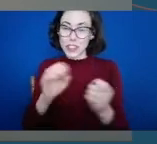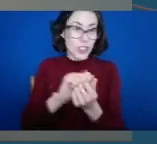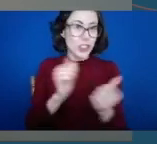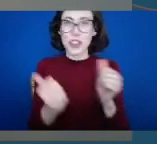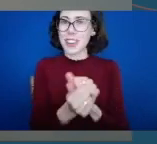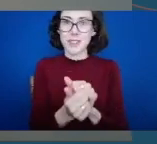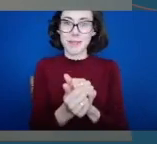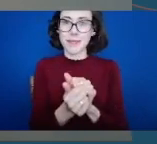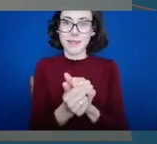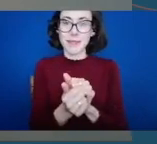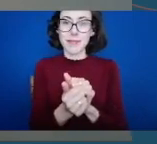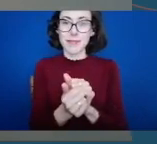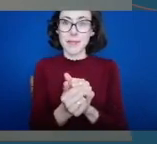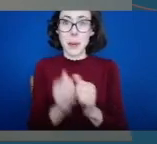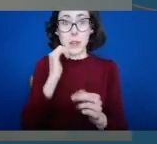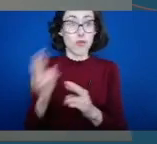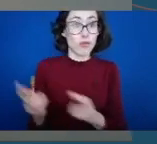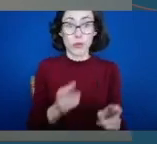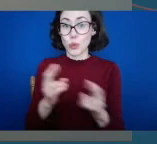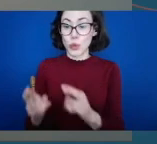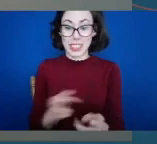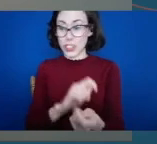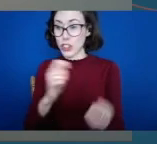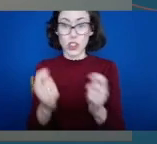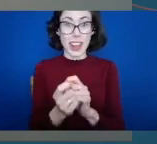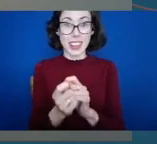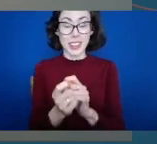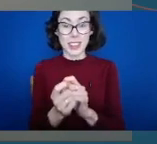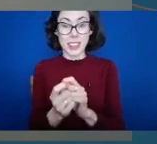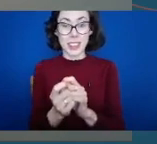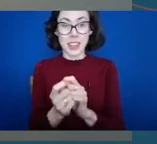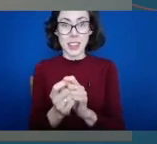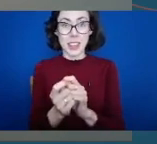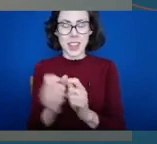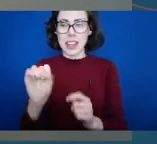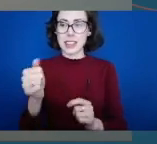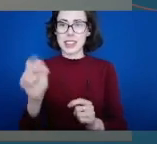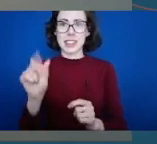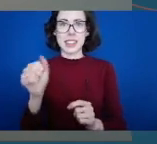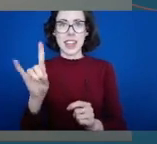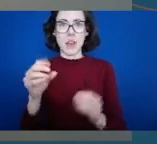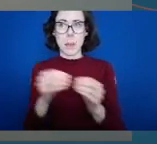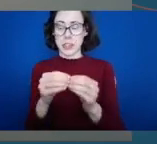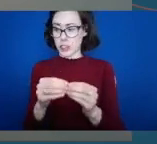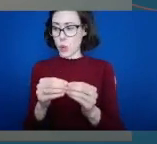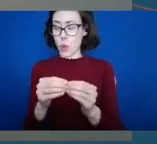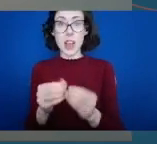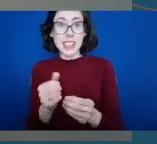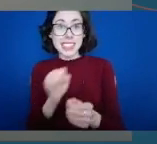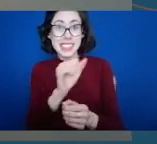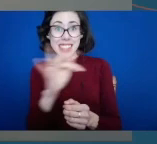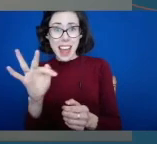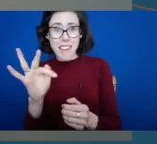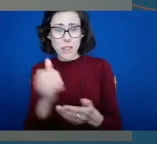disabilities within disability services. Sarah mentioned the importance of the staff that supported her and her team in delivering a program for people with